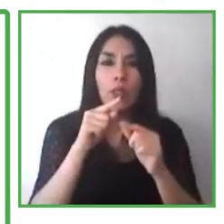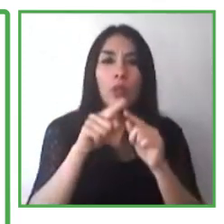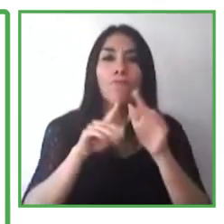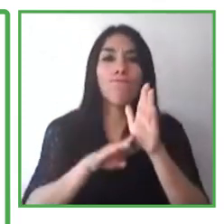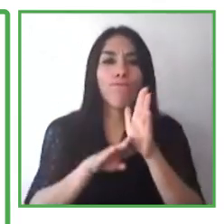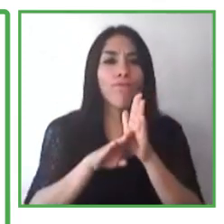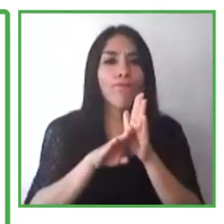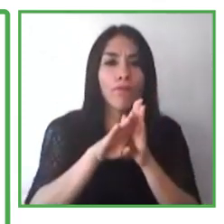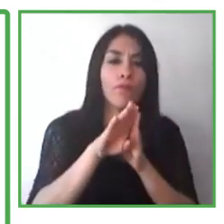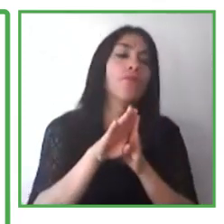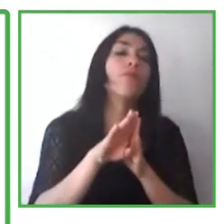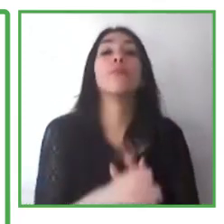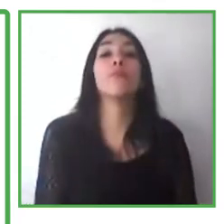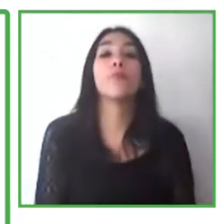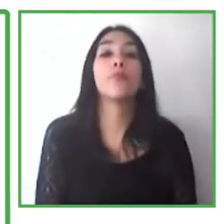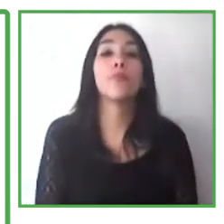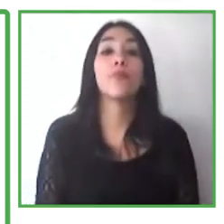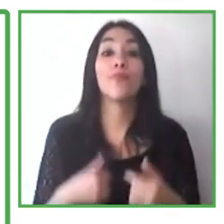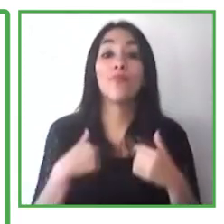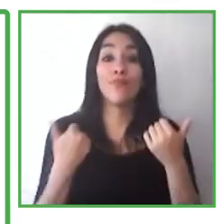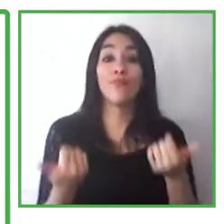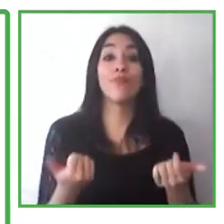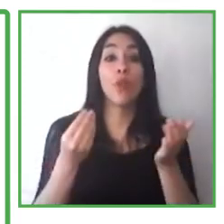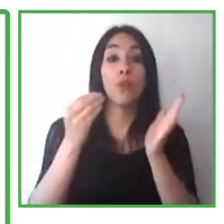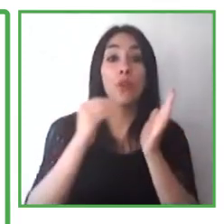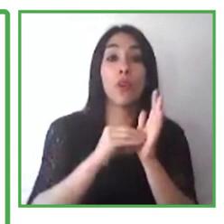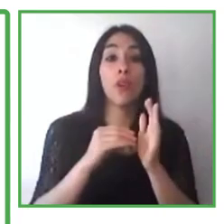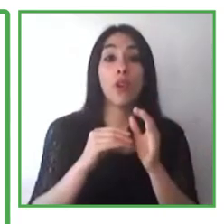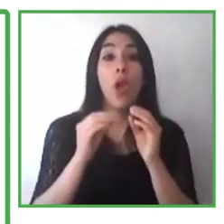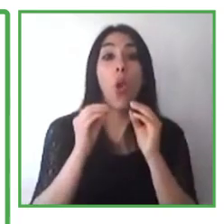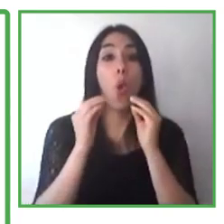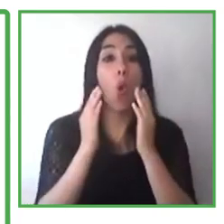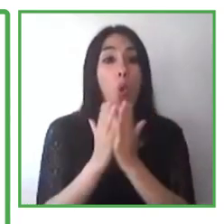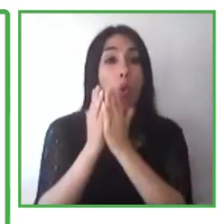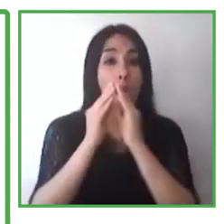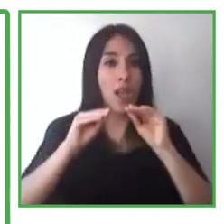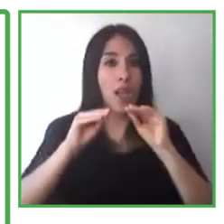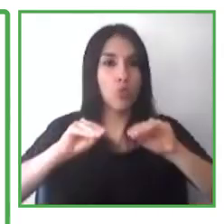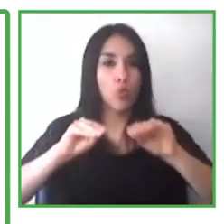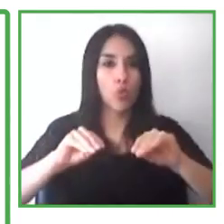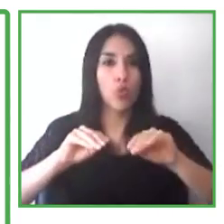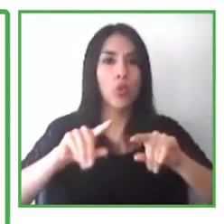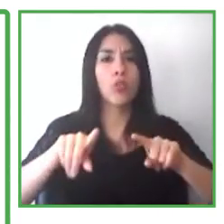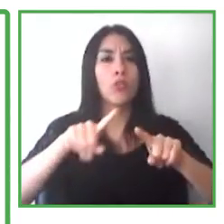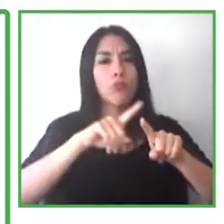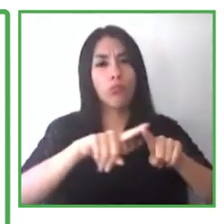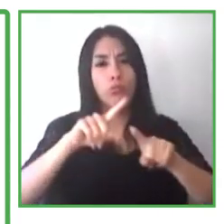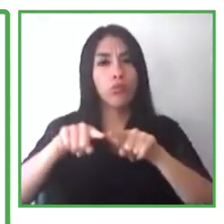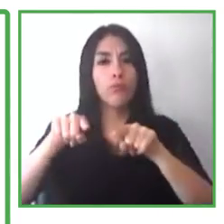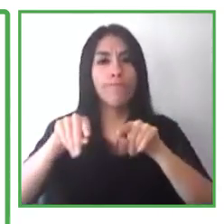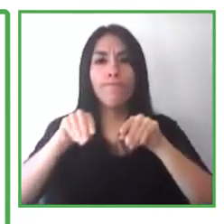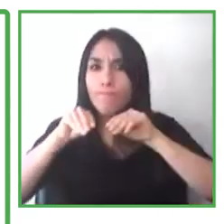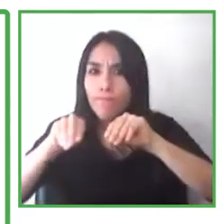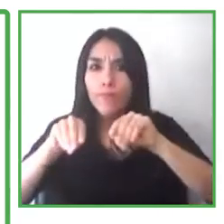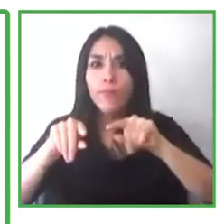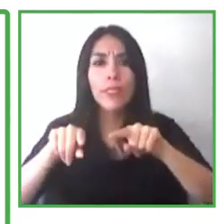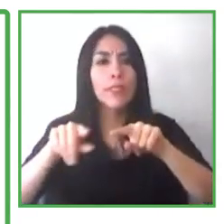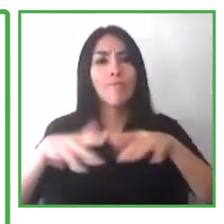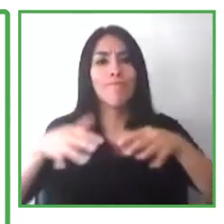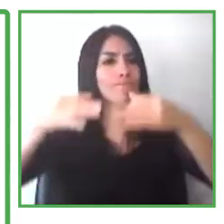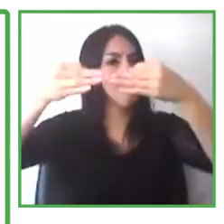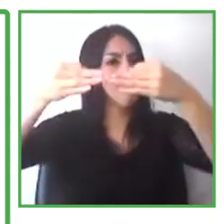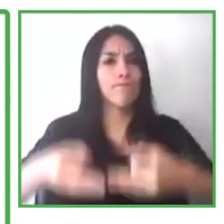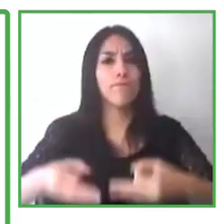training modules, whether in the form of online modules that people can take and their